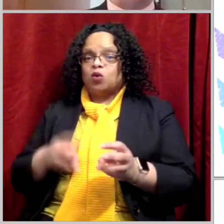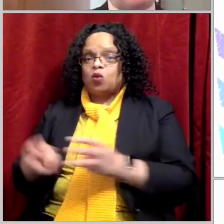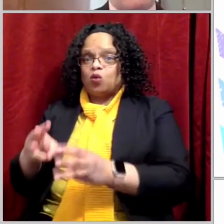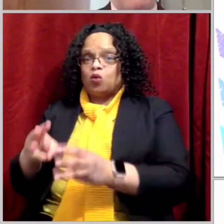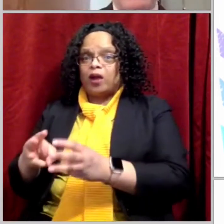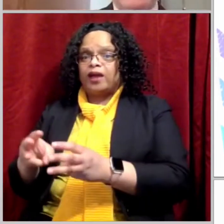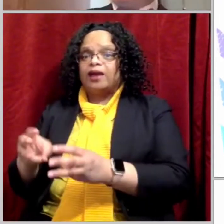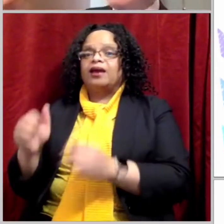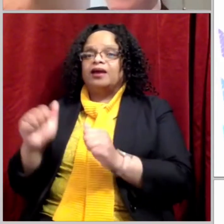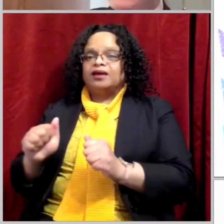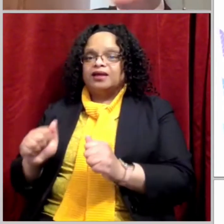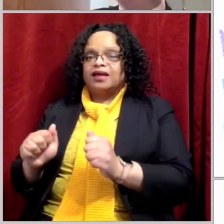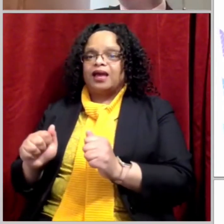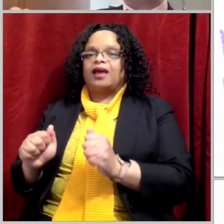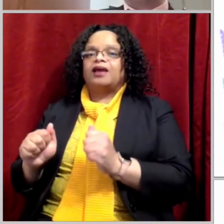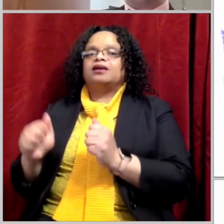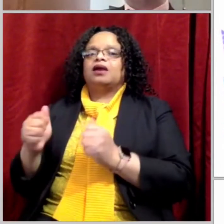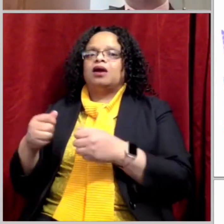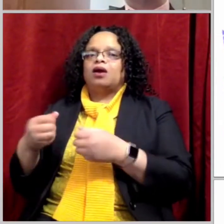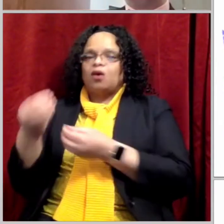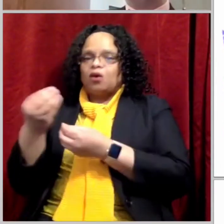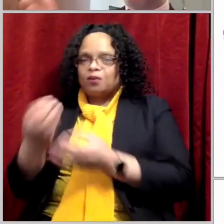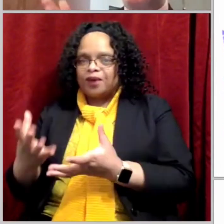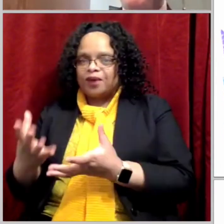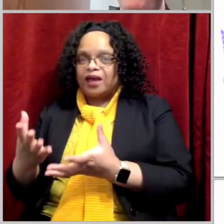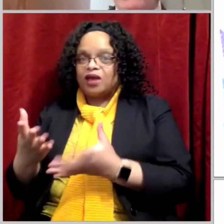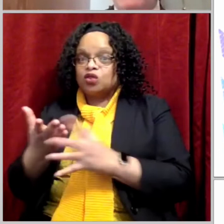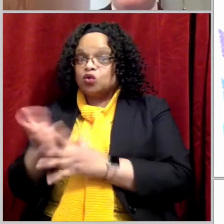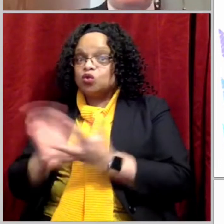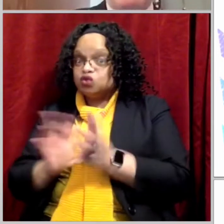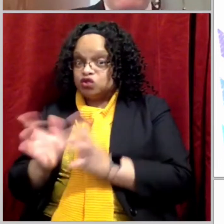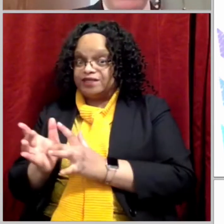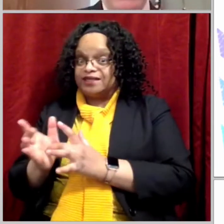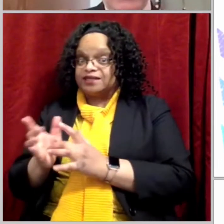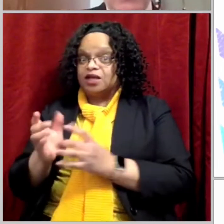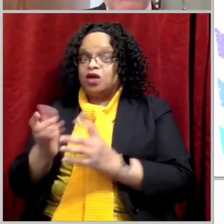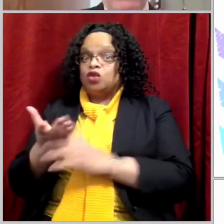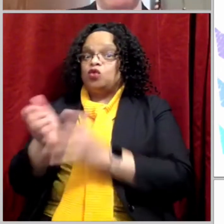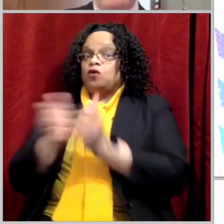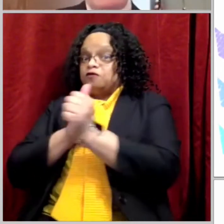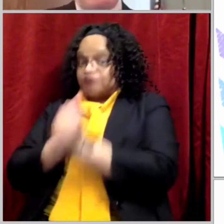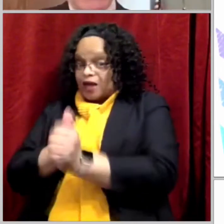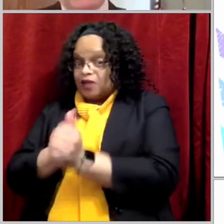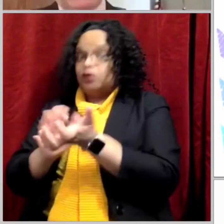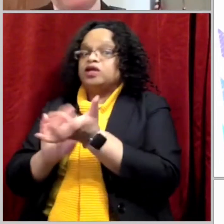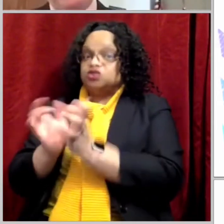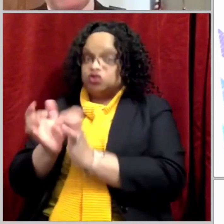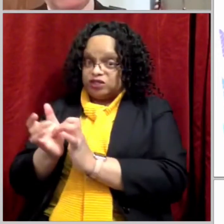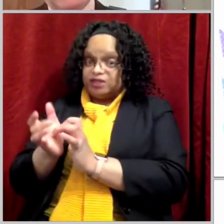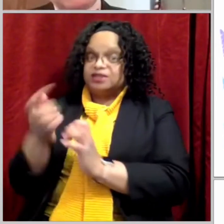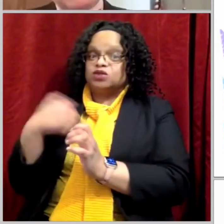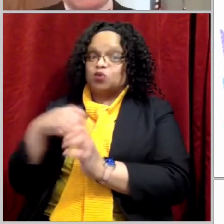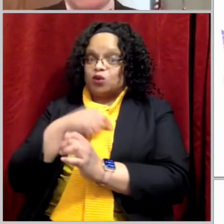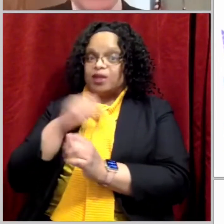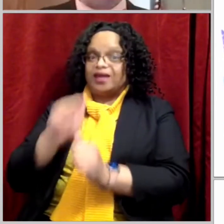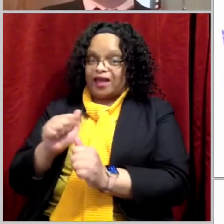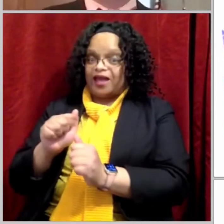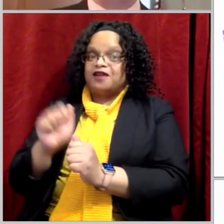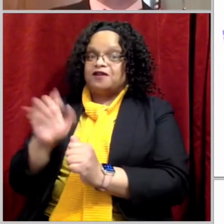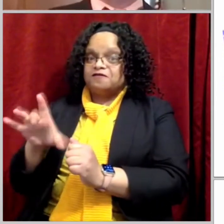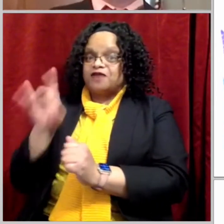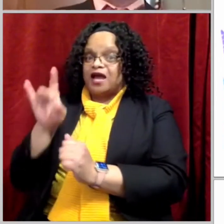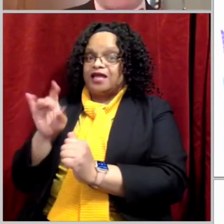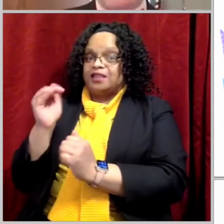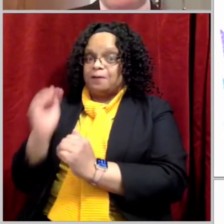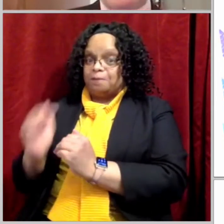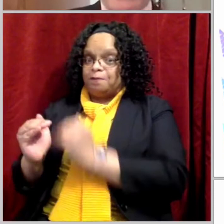righteous requirements in Jesus Christ by following him in this manner. Not any